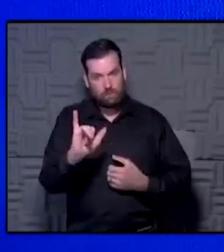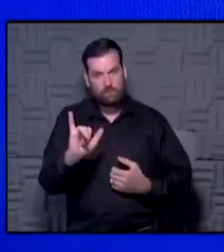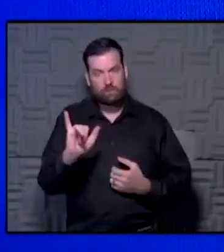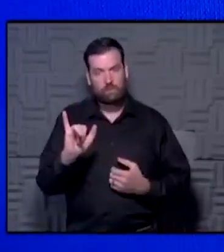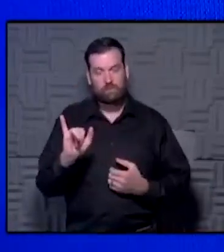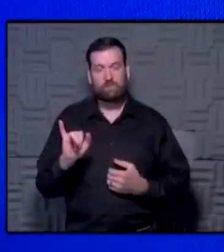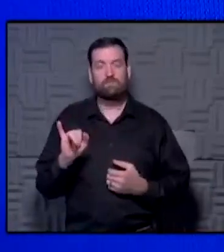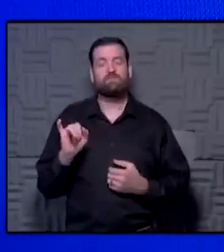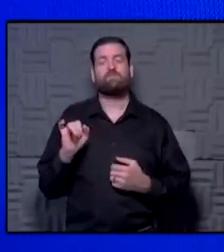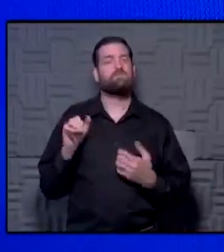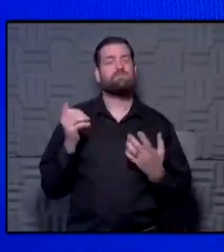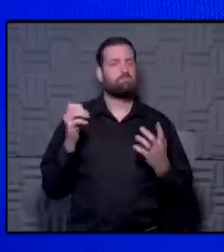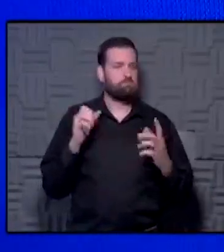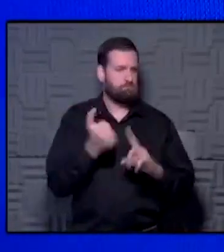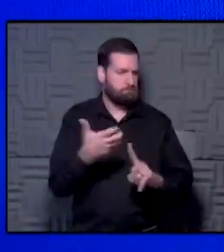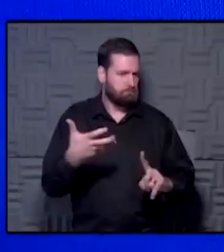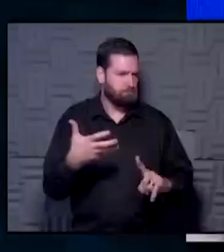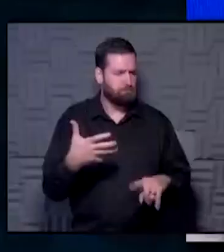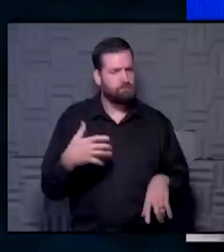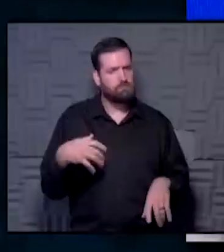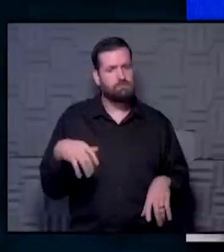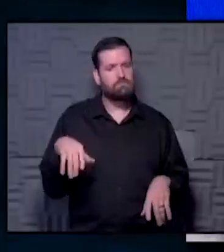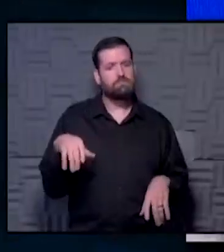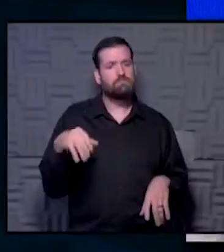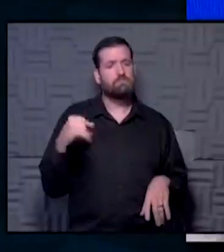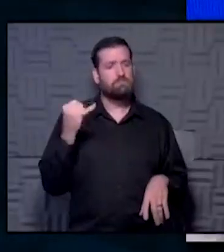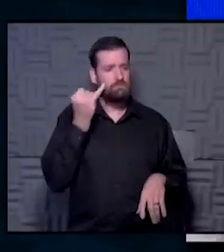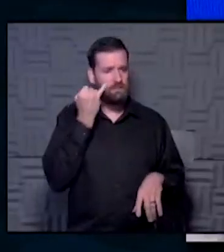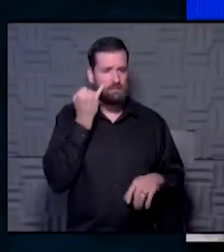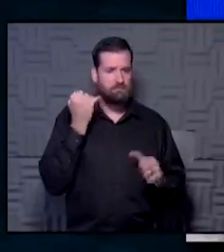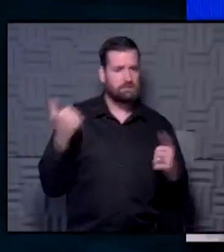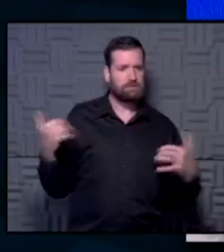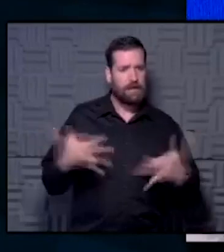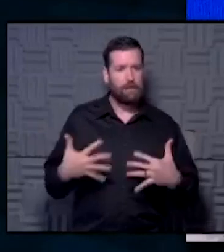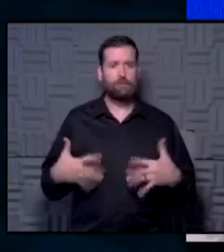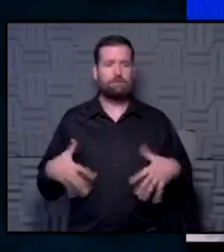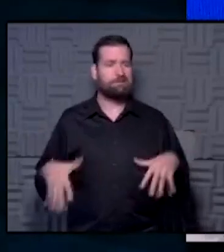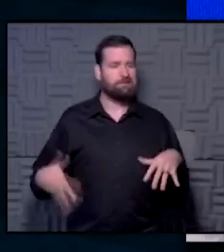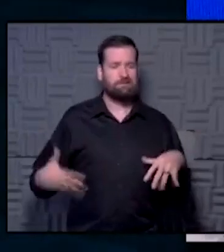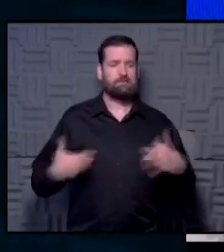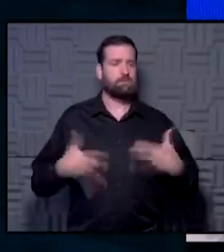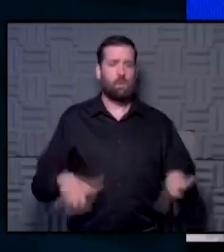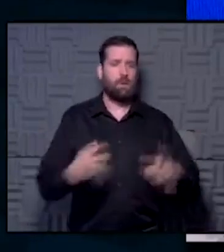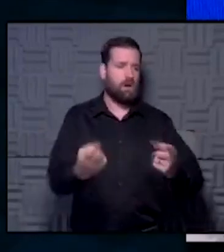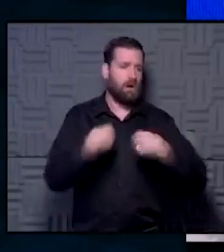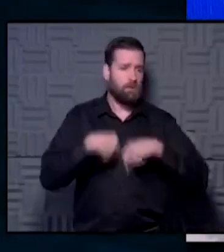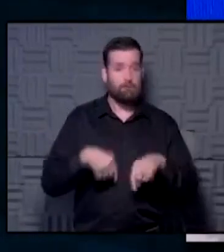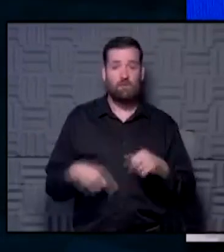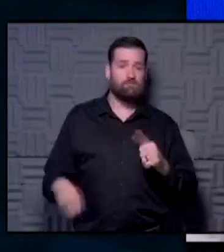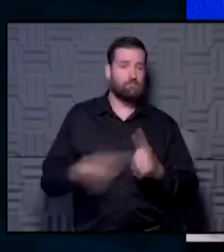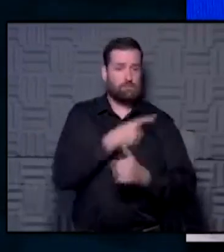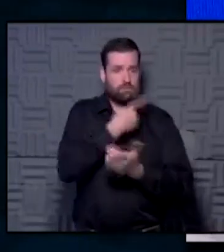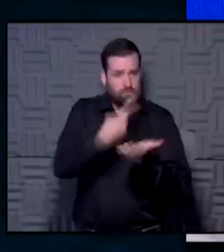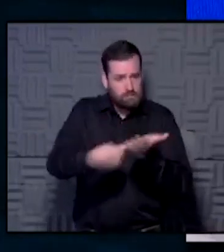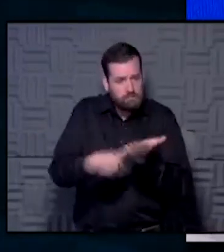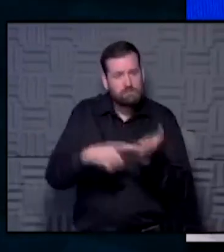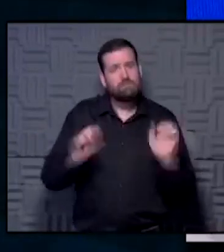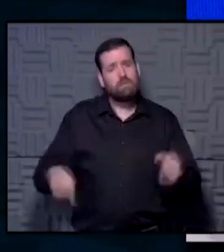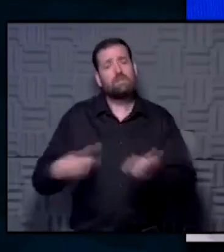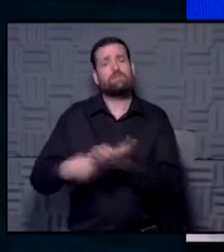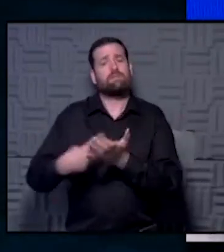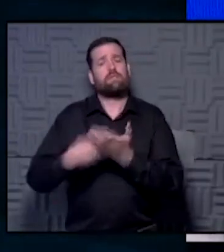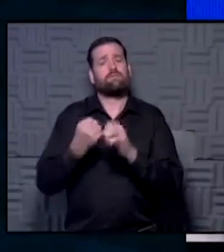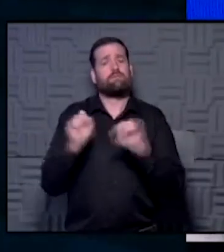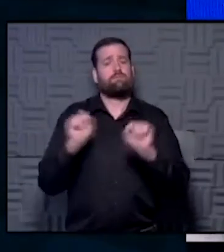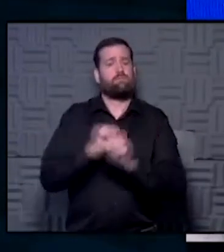you. Talk to us a little bit, because even even if you're scared, you don't want to come in, at least if you have that initial discussion, you can also talk about the